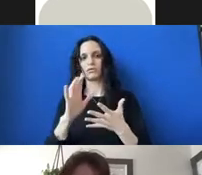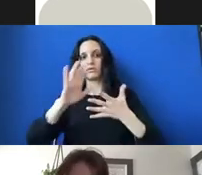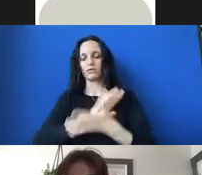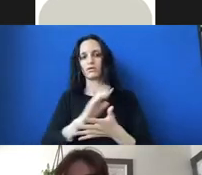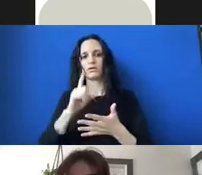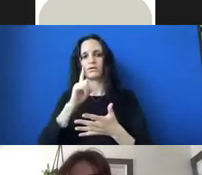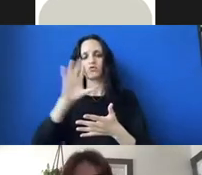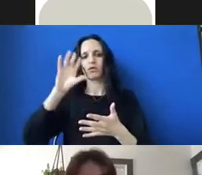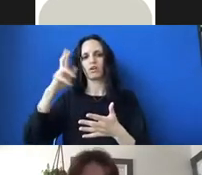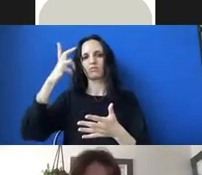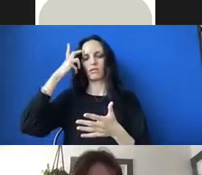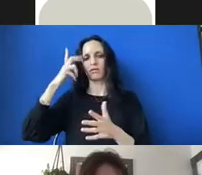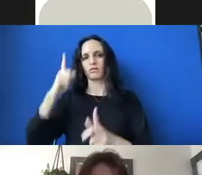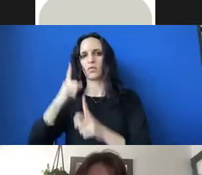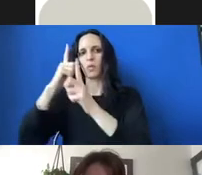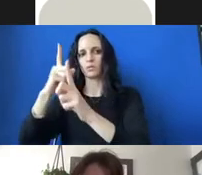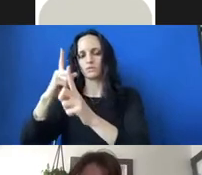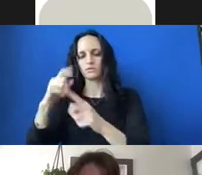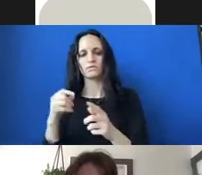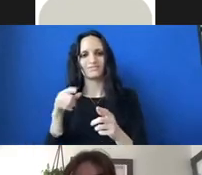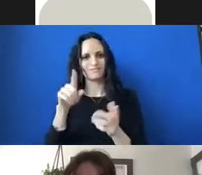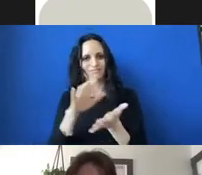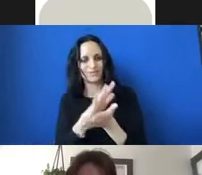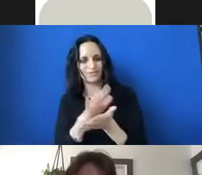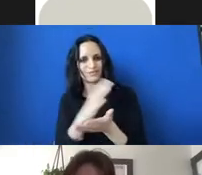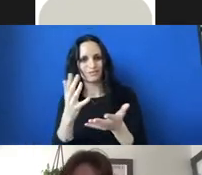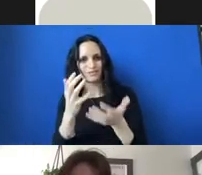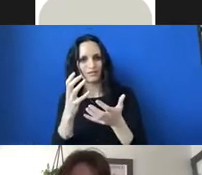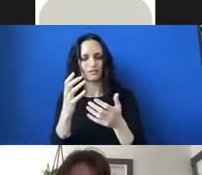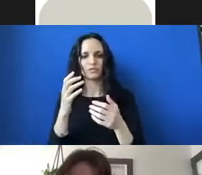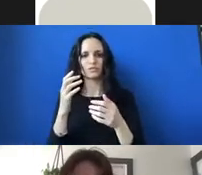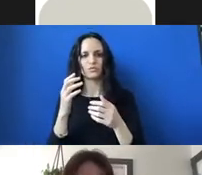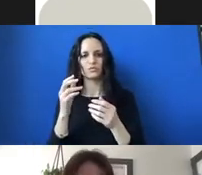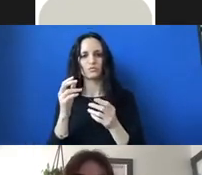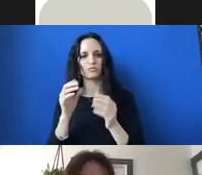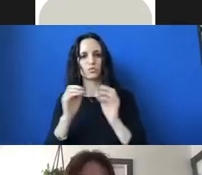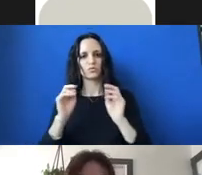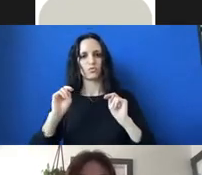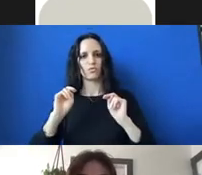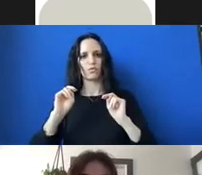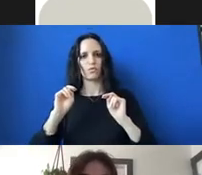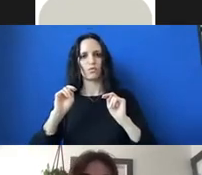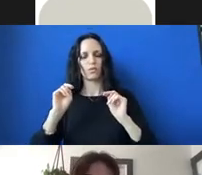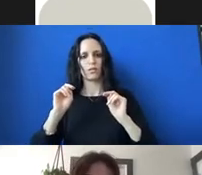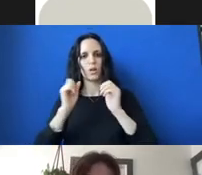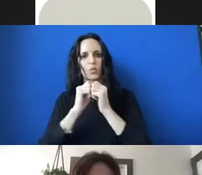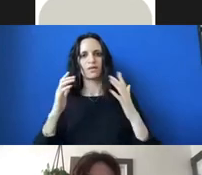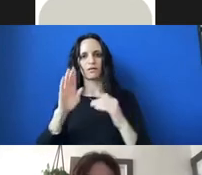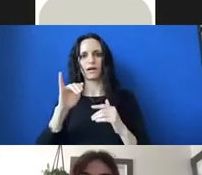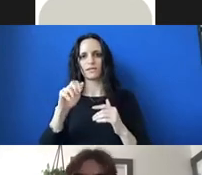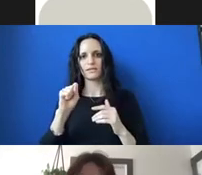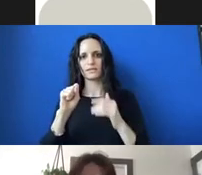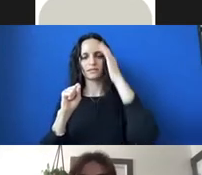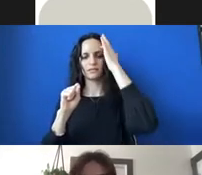critique, especially since these papers wanted to remain kind of unbiased. There's a lot that rehash